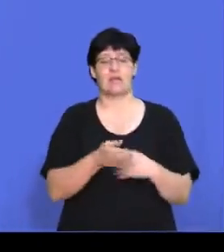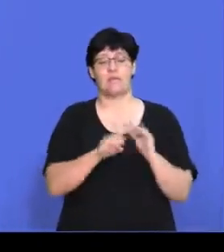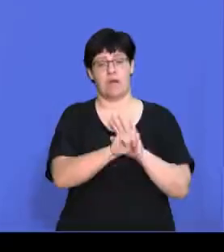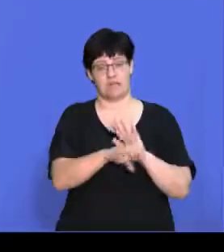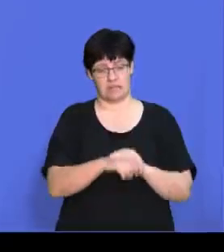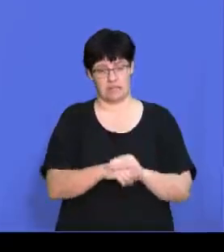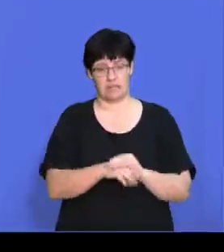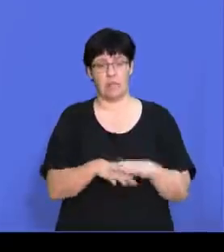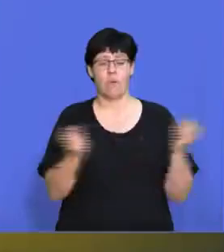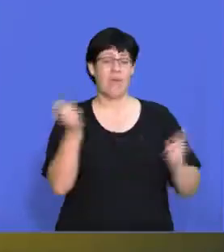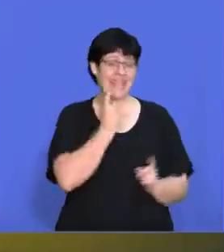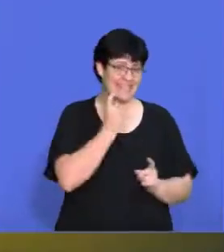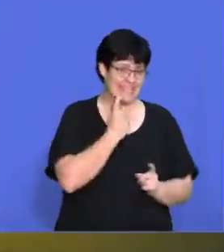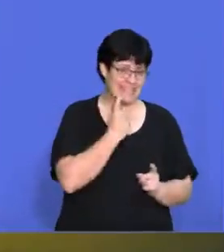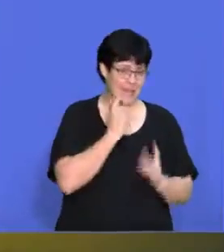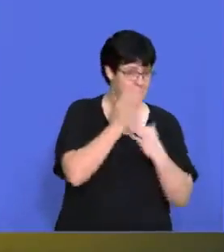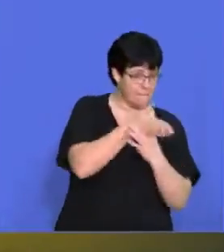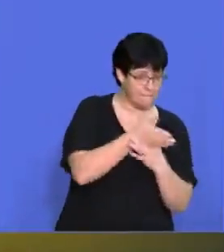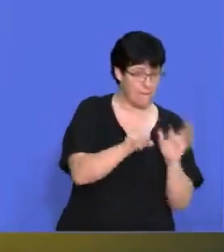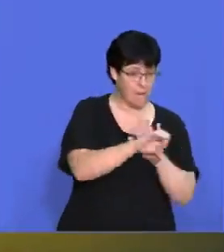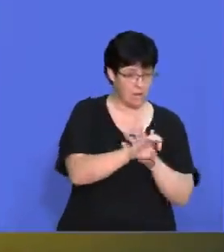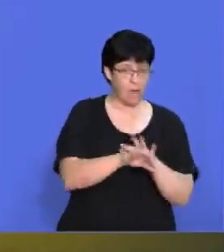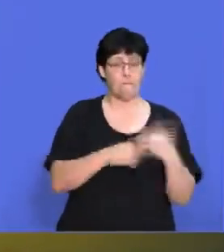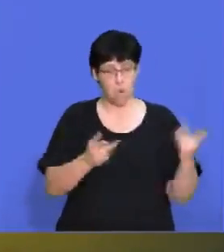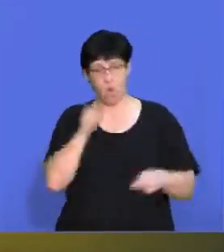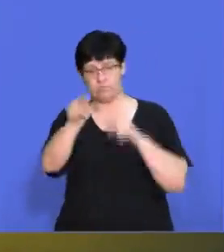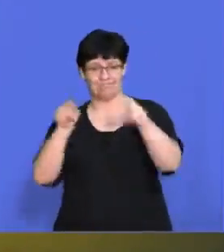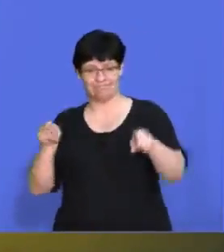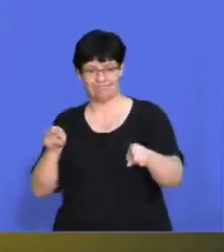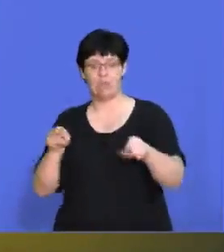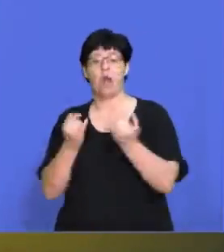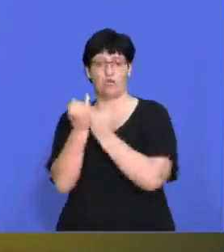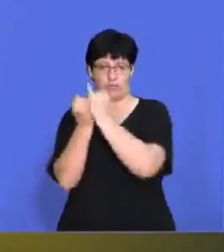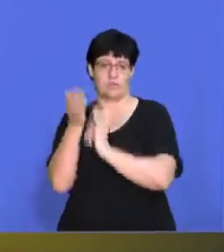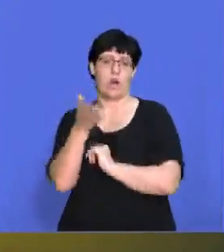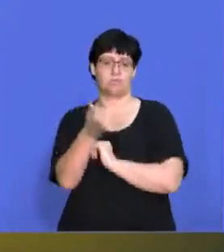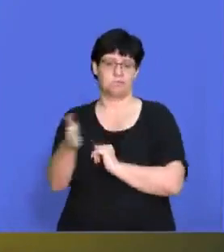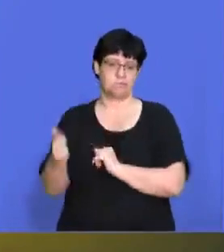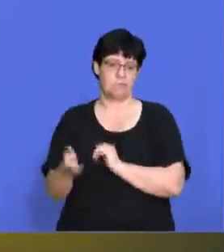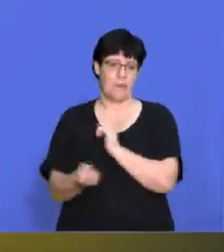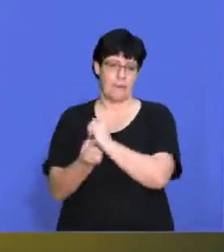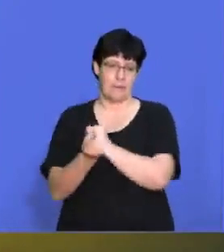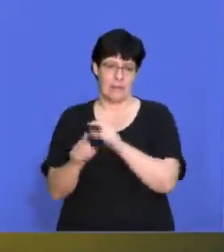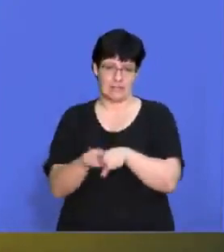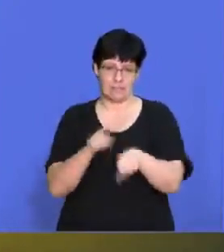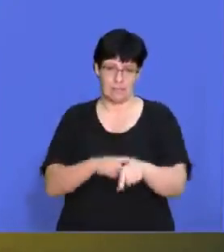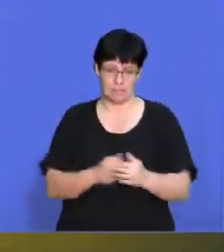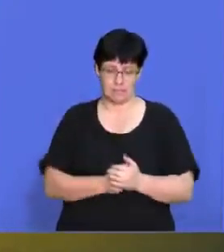easier it is to get into the market, the more likely you're going to have those competitors coming in there.